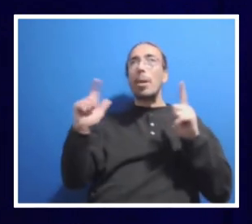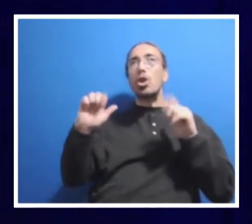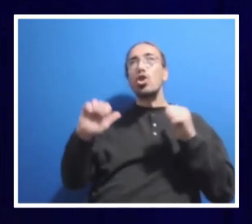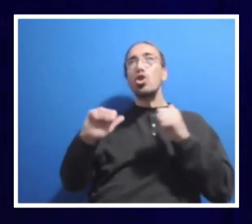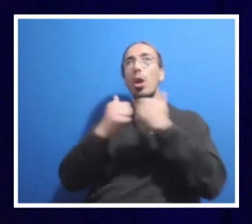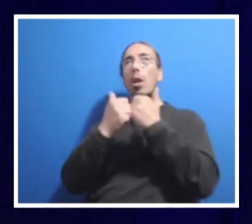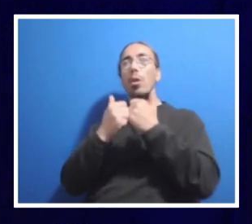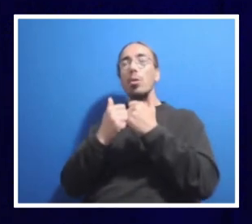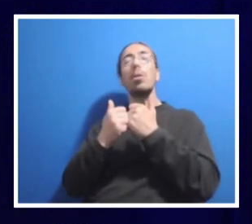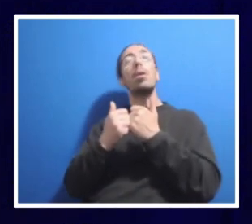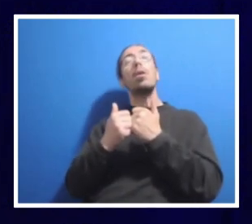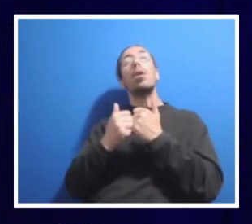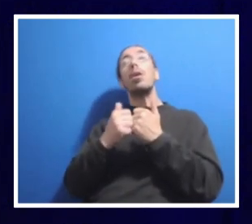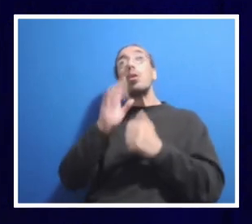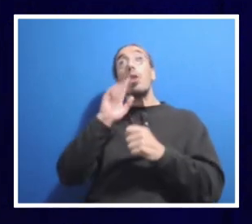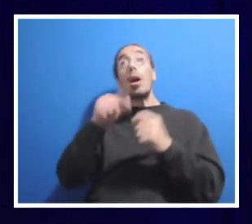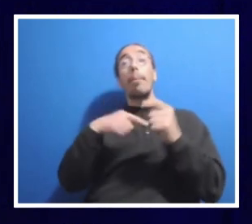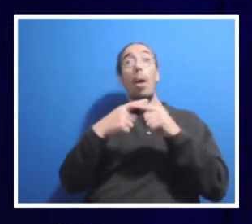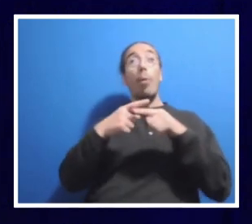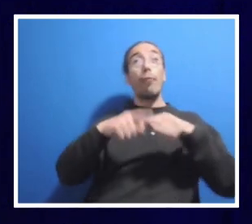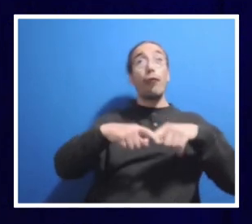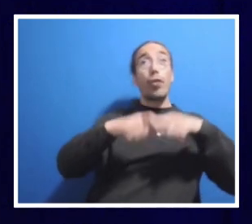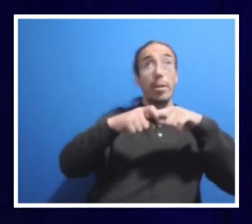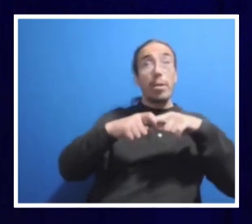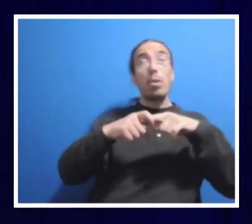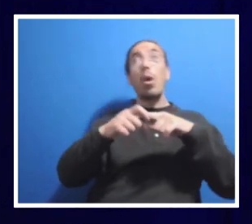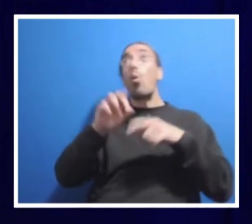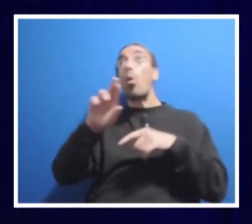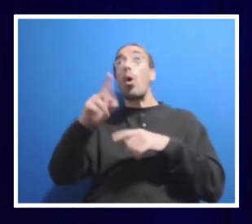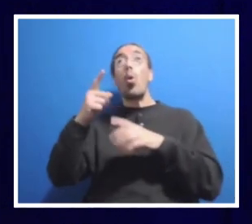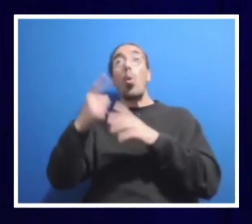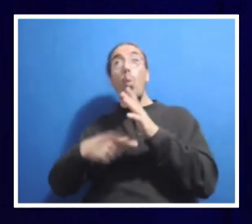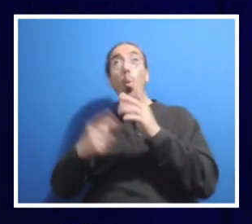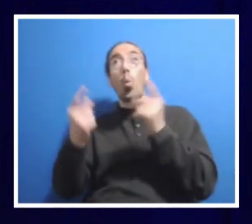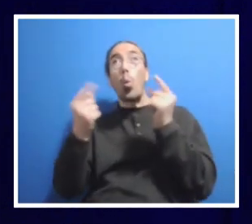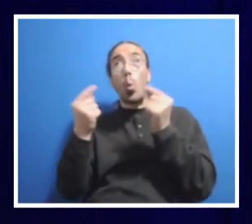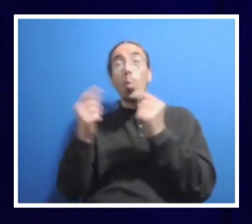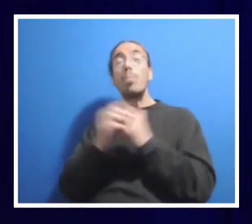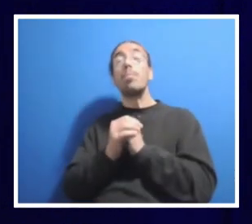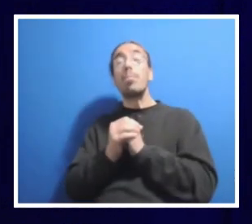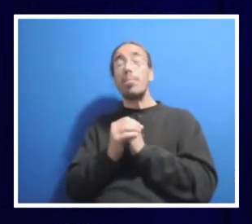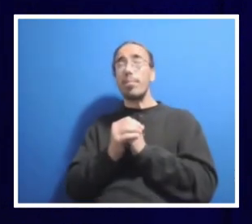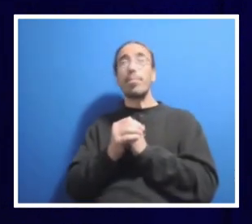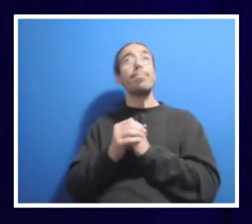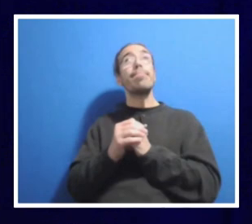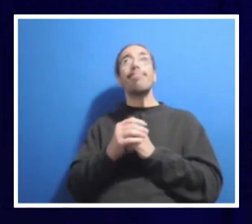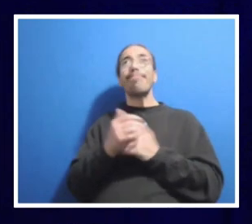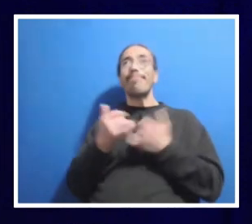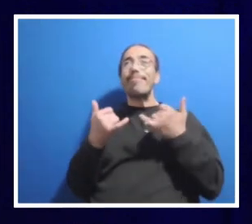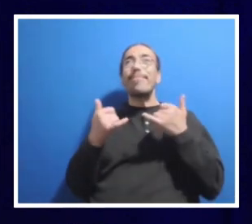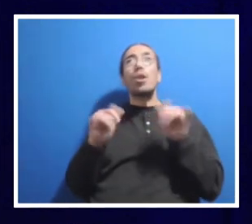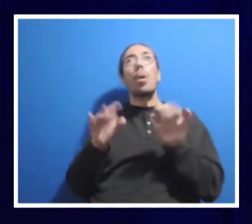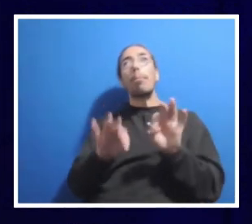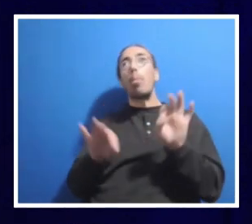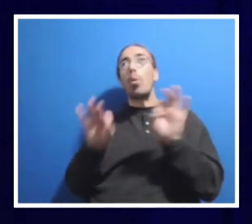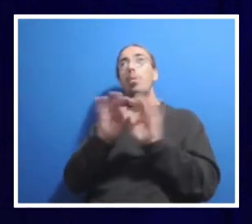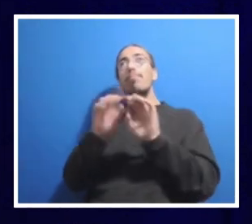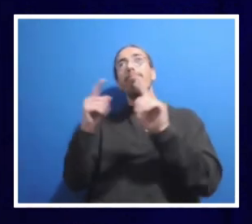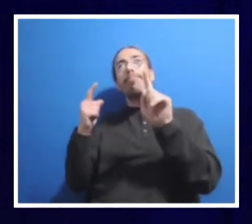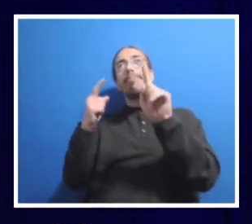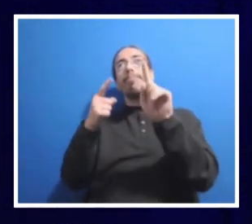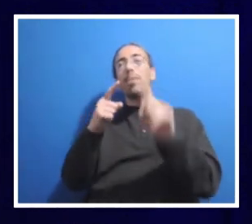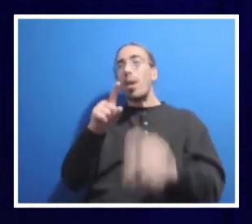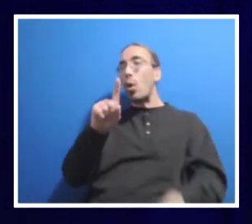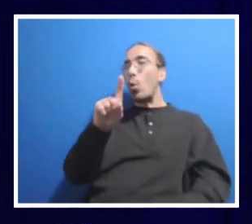raises and what we will do. I don't want us to lose sight of the fact that we still have $150 million,